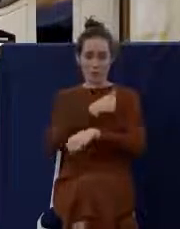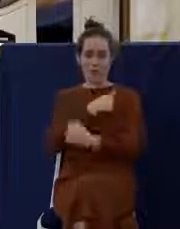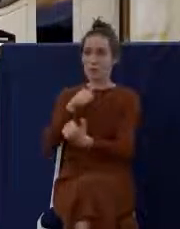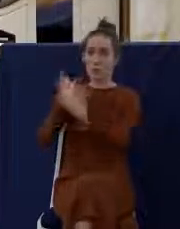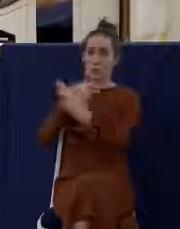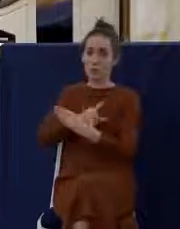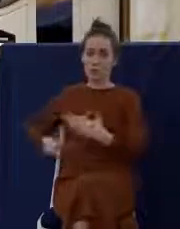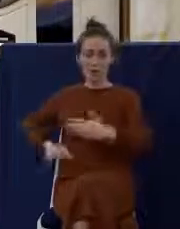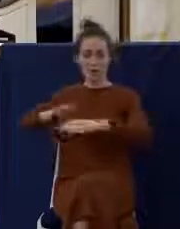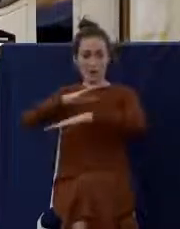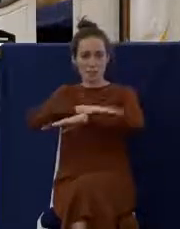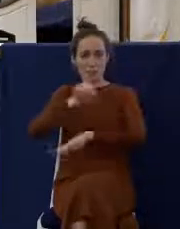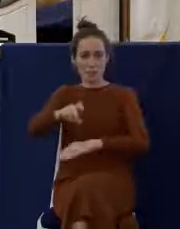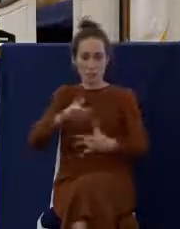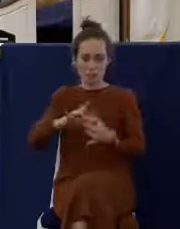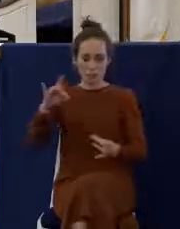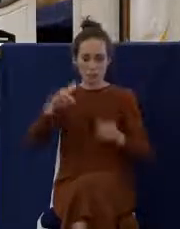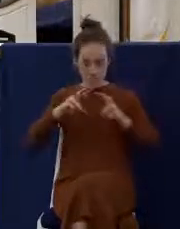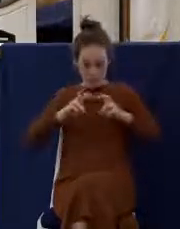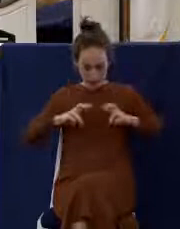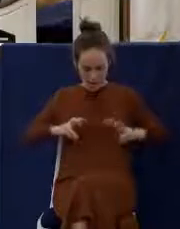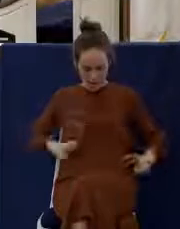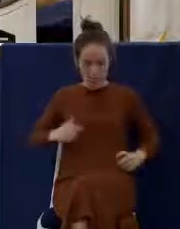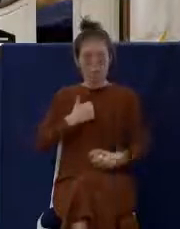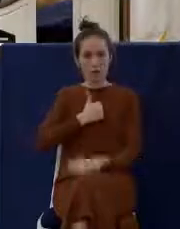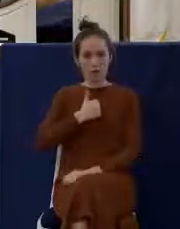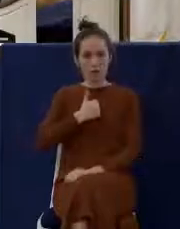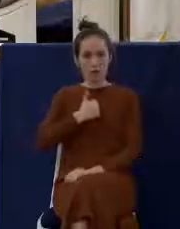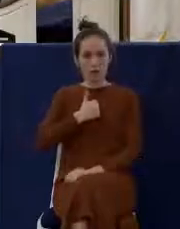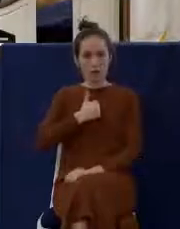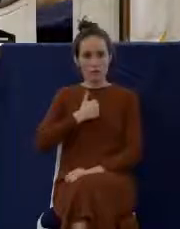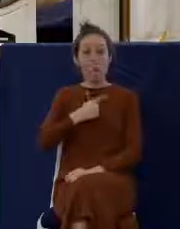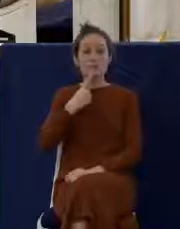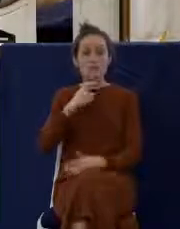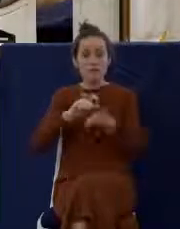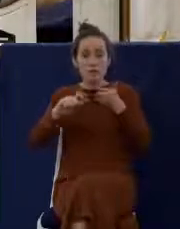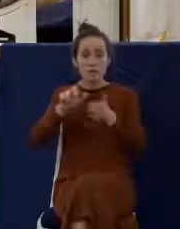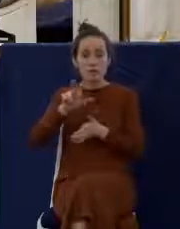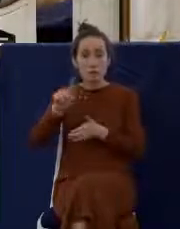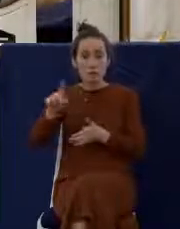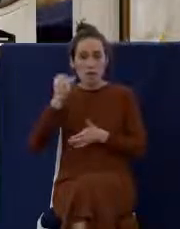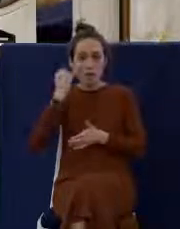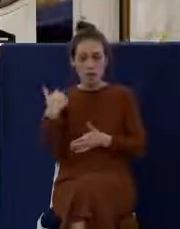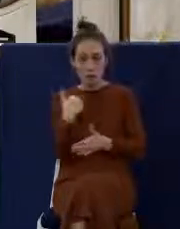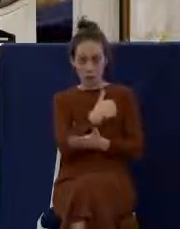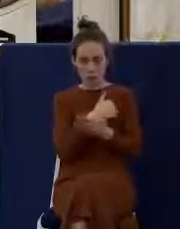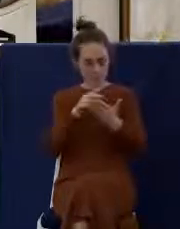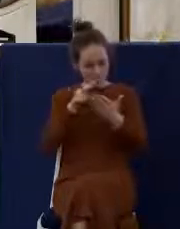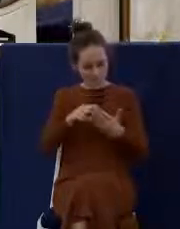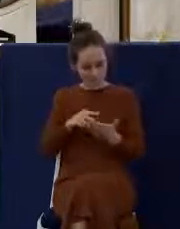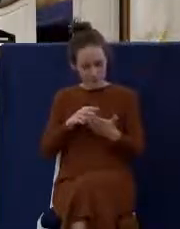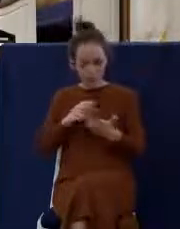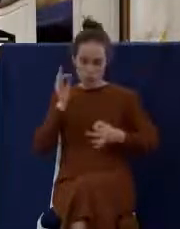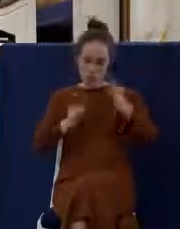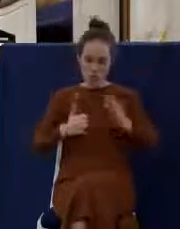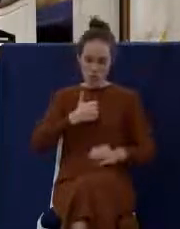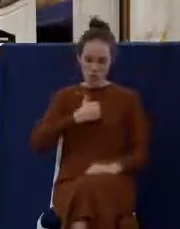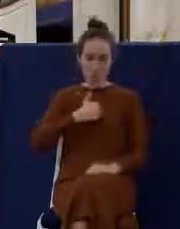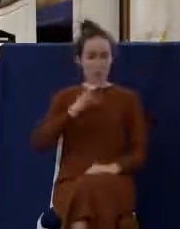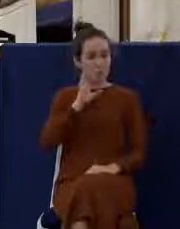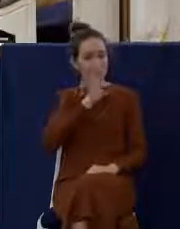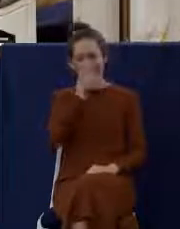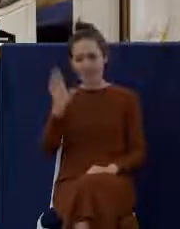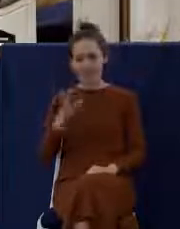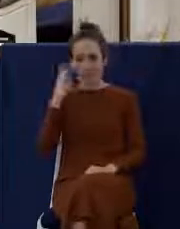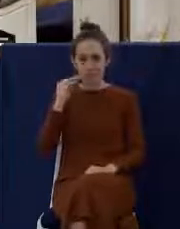Paul calls upon us to do here. And he said in verse 31, for if we would judge ourselves, we would not be judged. When we